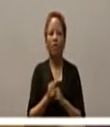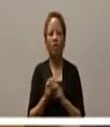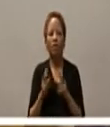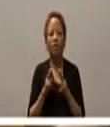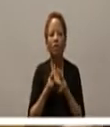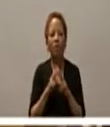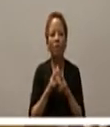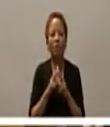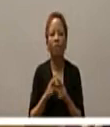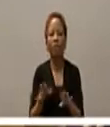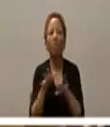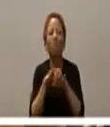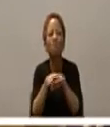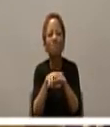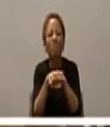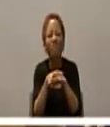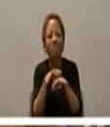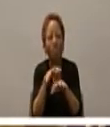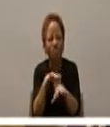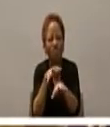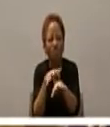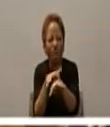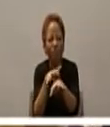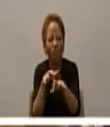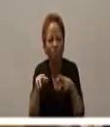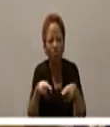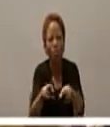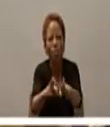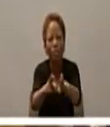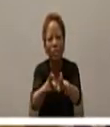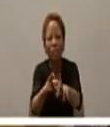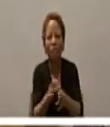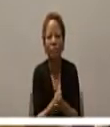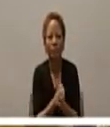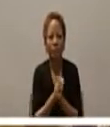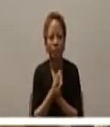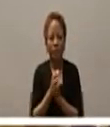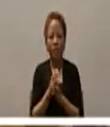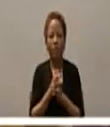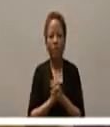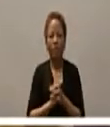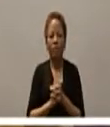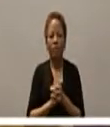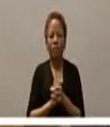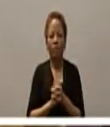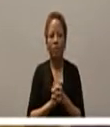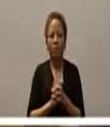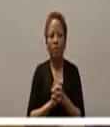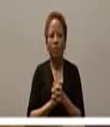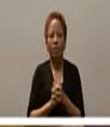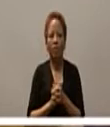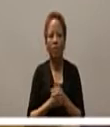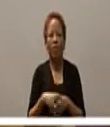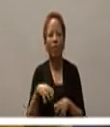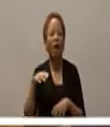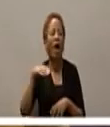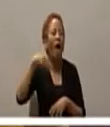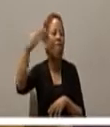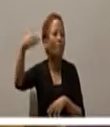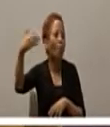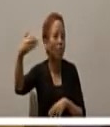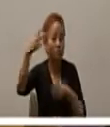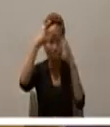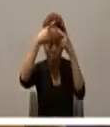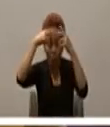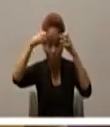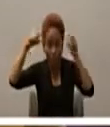life president was supposed to come he never did but he was supposed to come and they prepared a new road for him and and